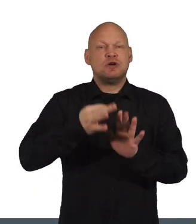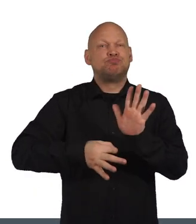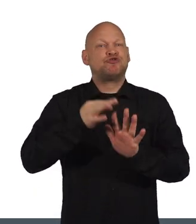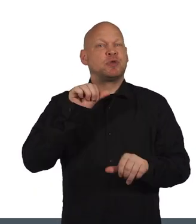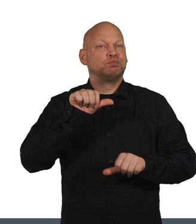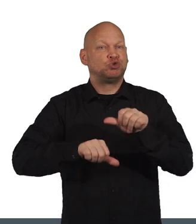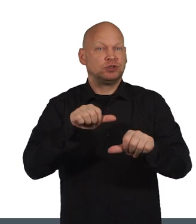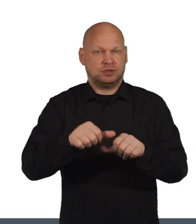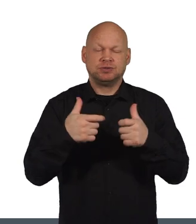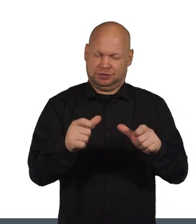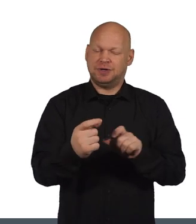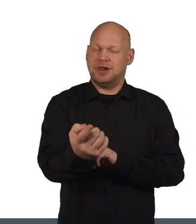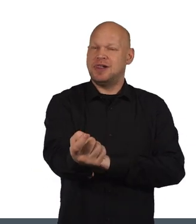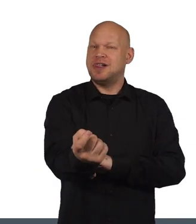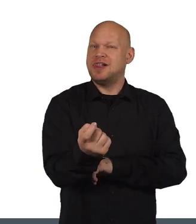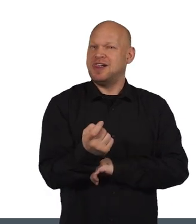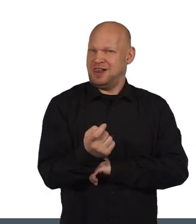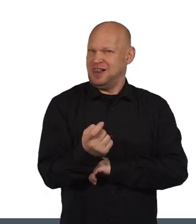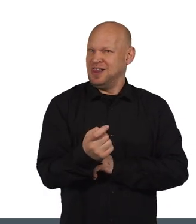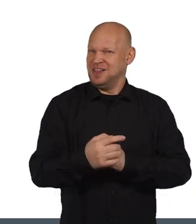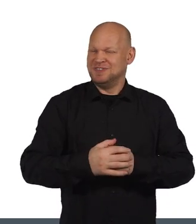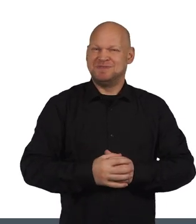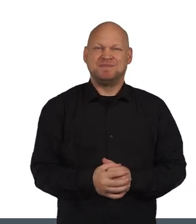outcome improvement process still to come.